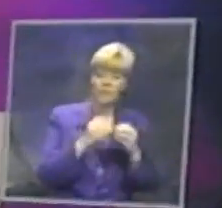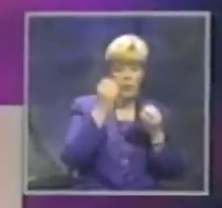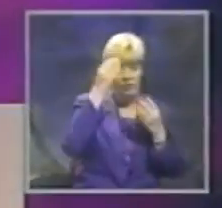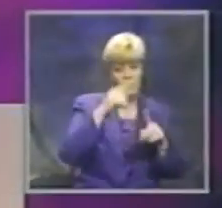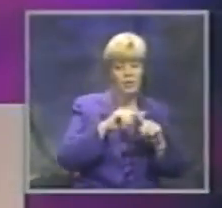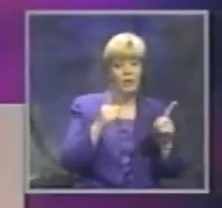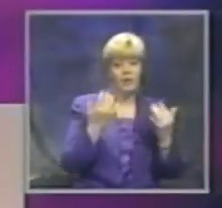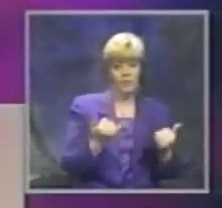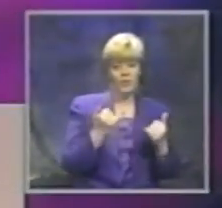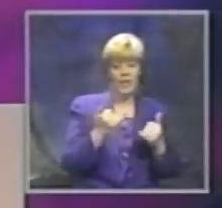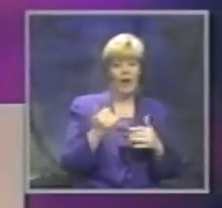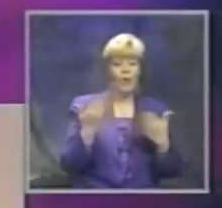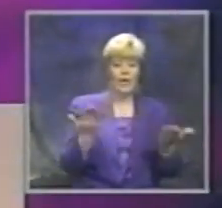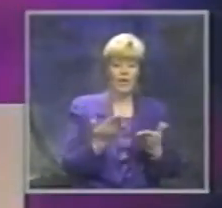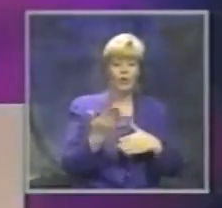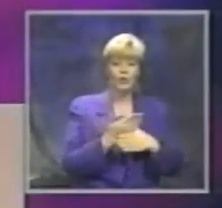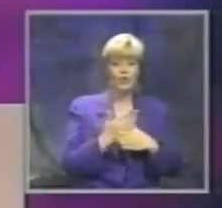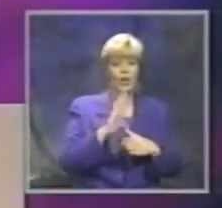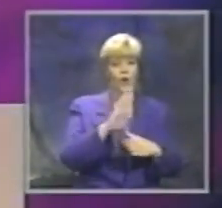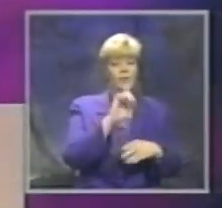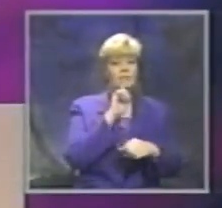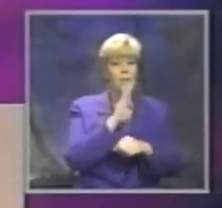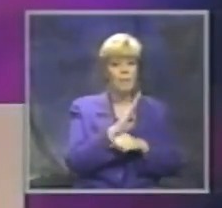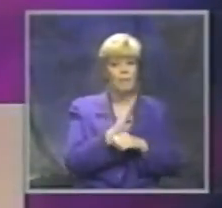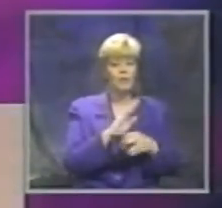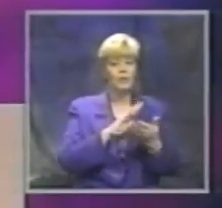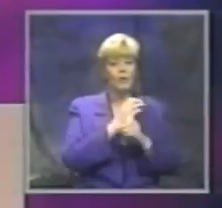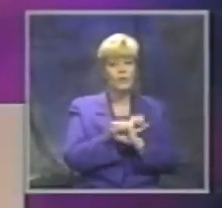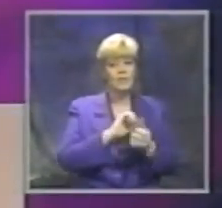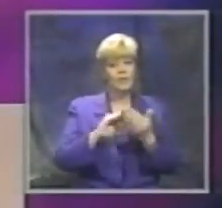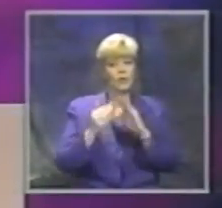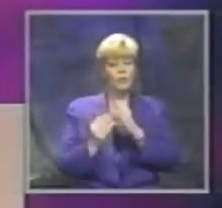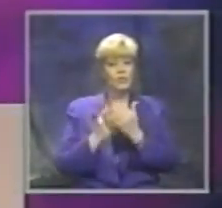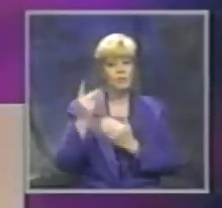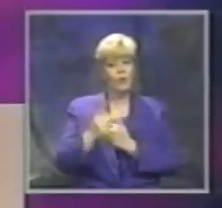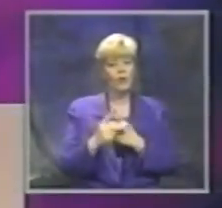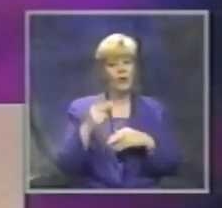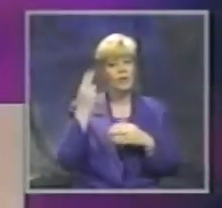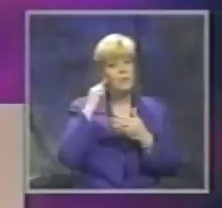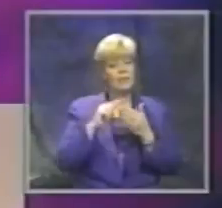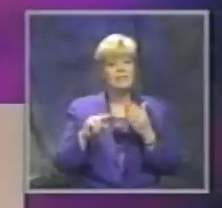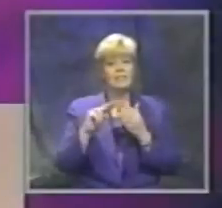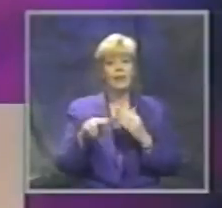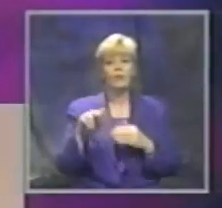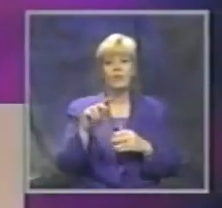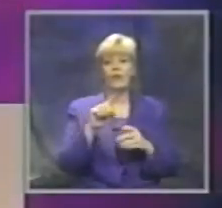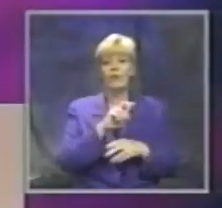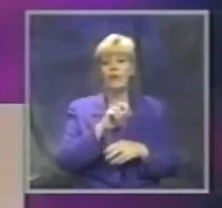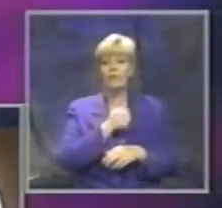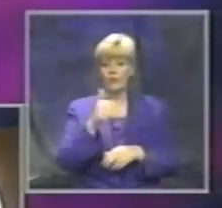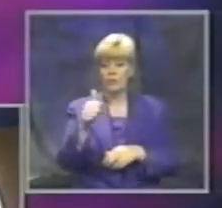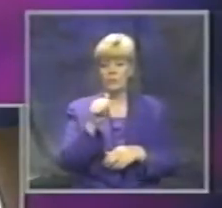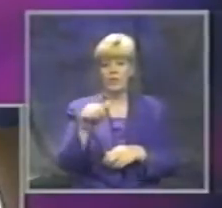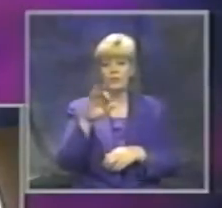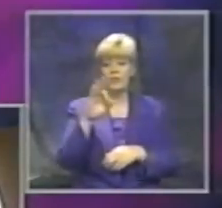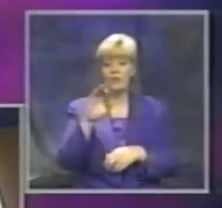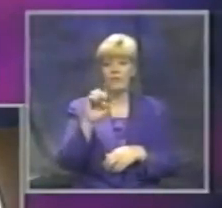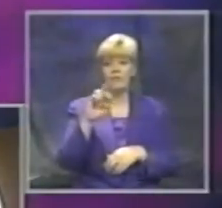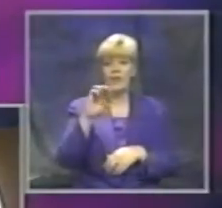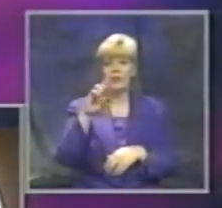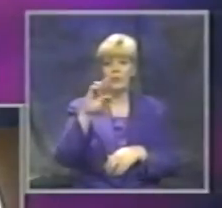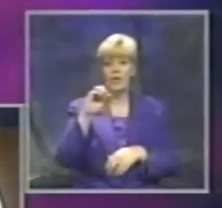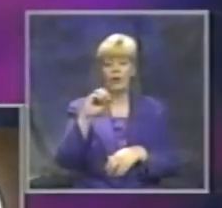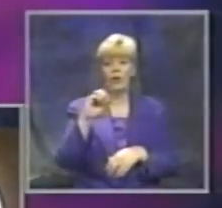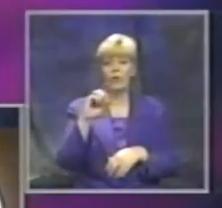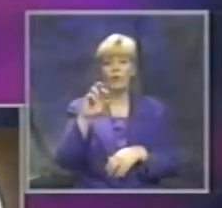We're now here to share his commitment to the Safe Communities Program is Secretary of Transportation Vetterinko Pena. Hello, and